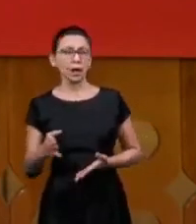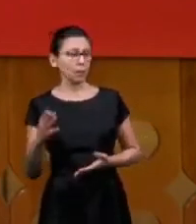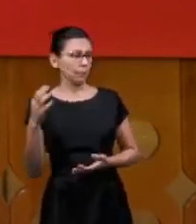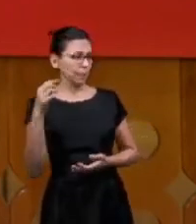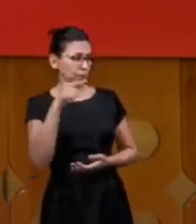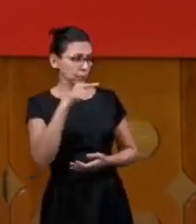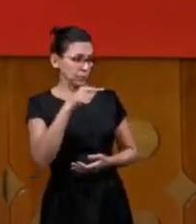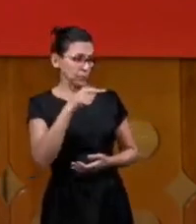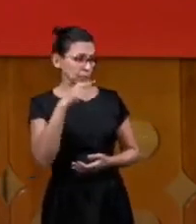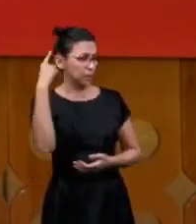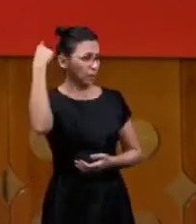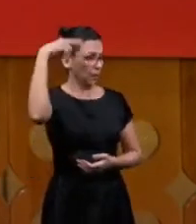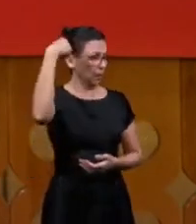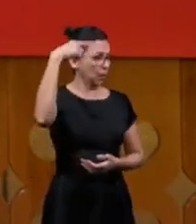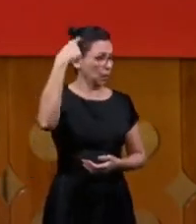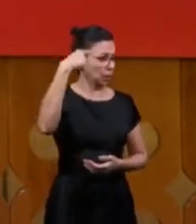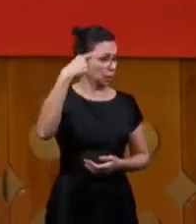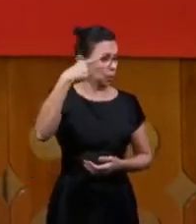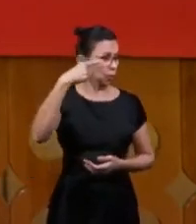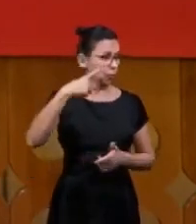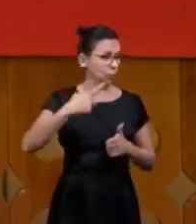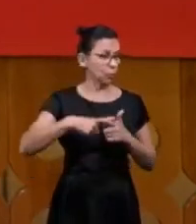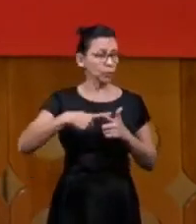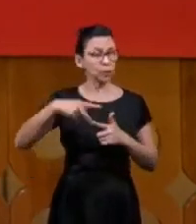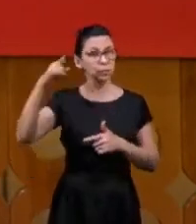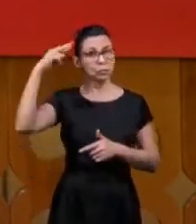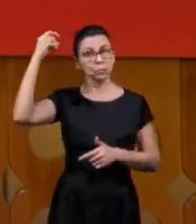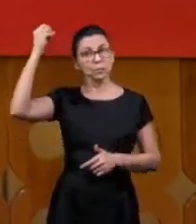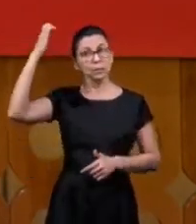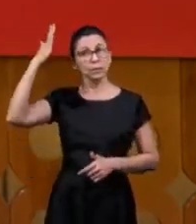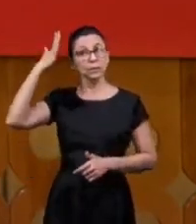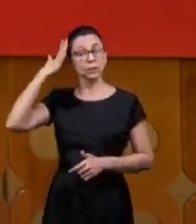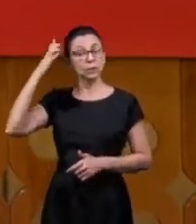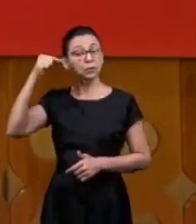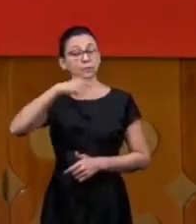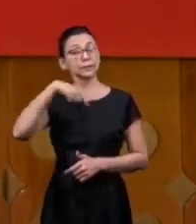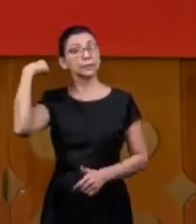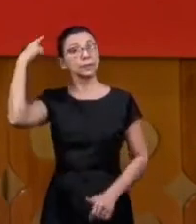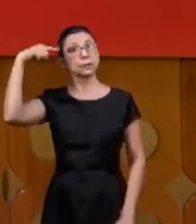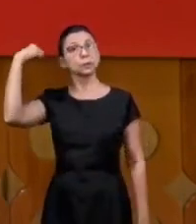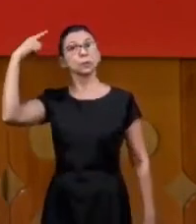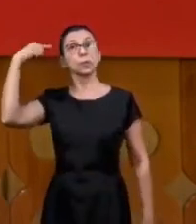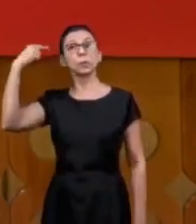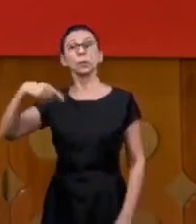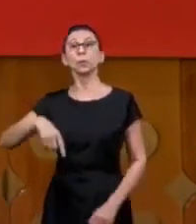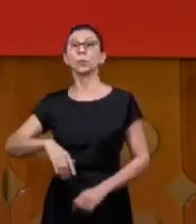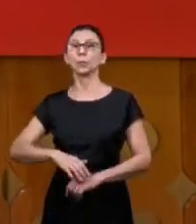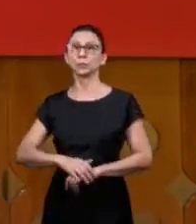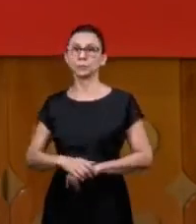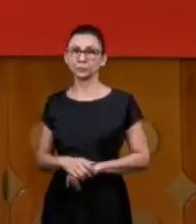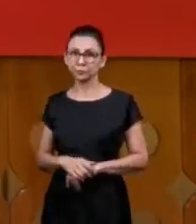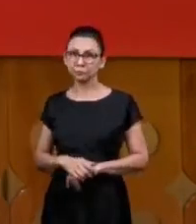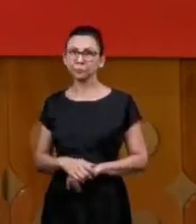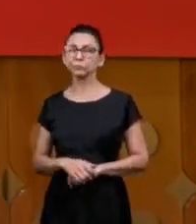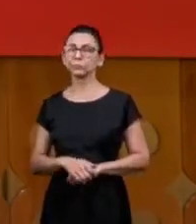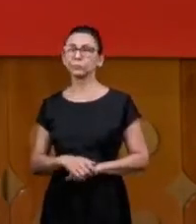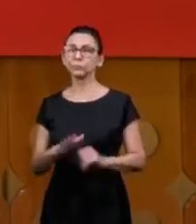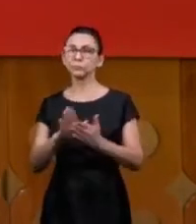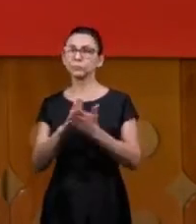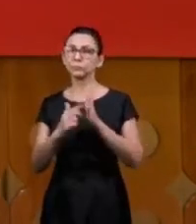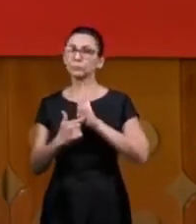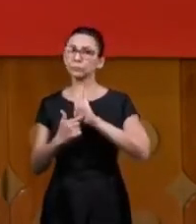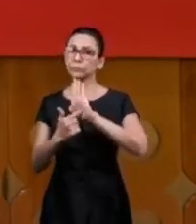going to leave the Lord showed that you are crazy they are crazy those that leave you